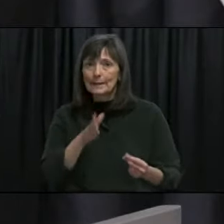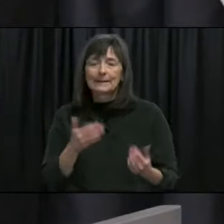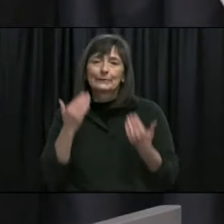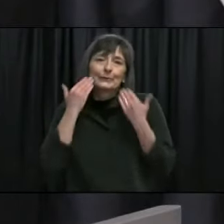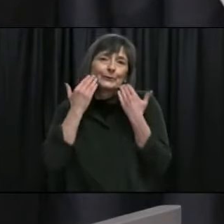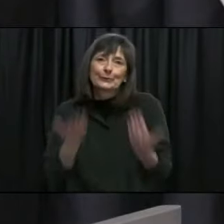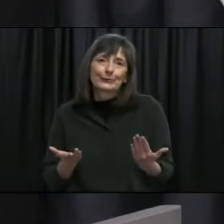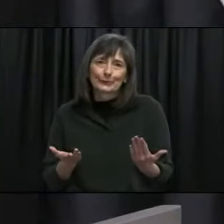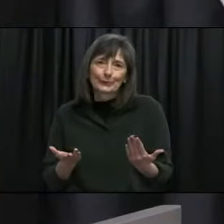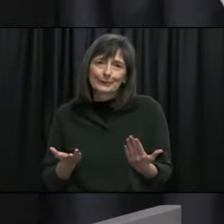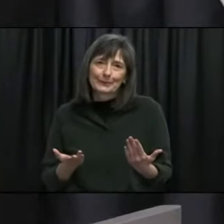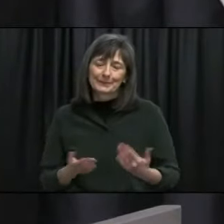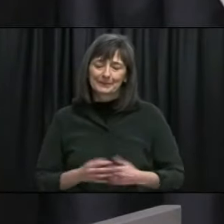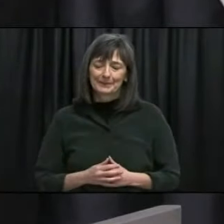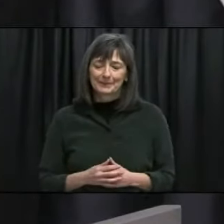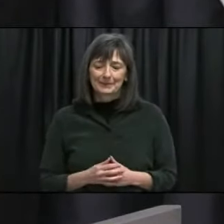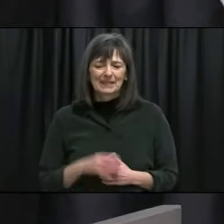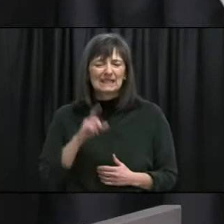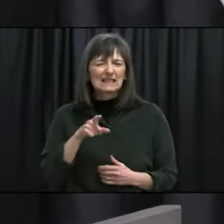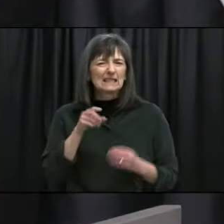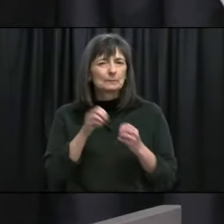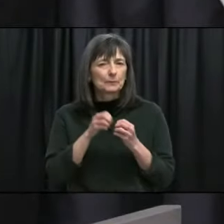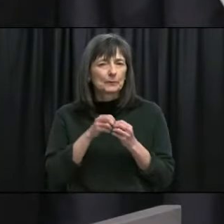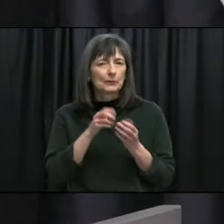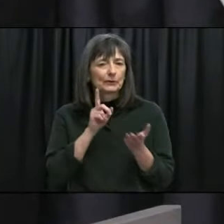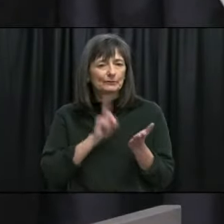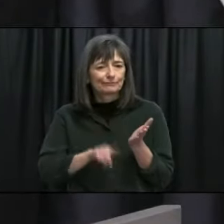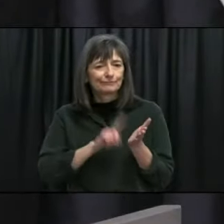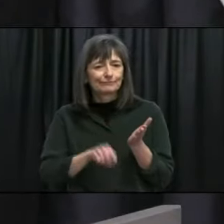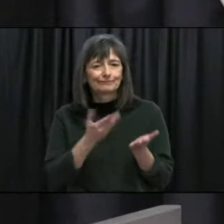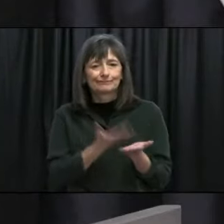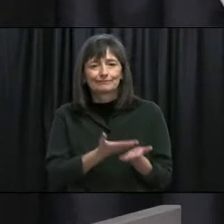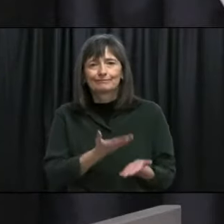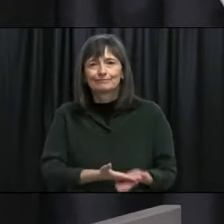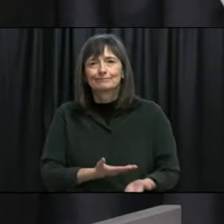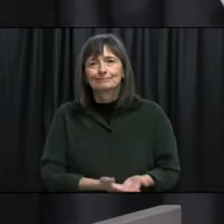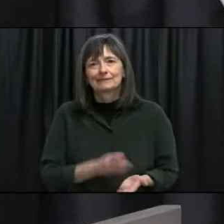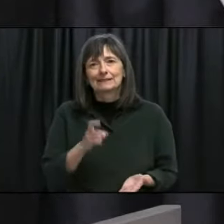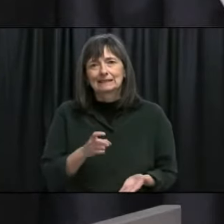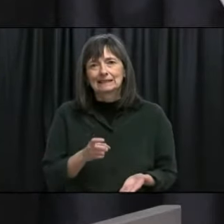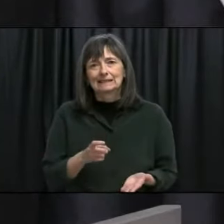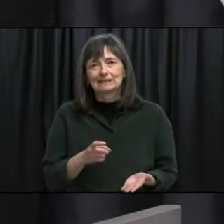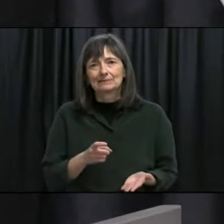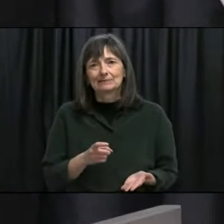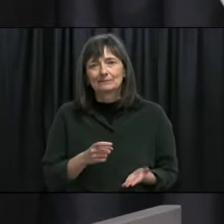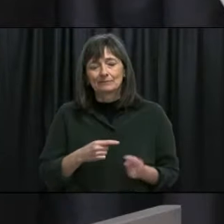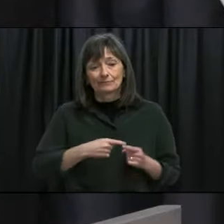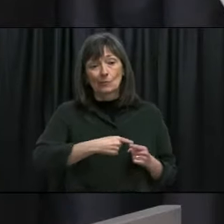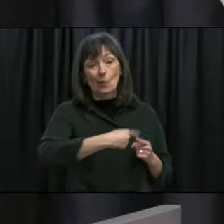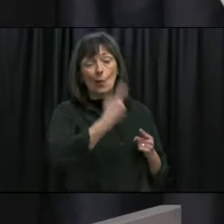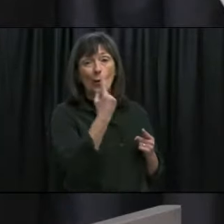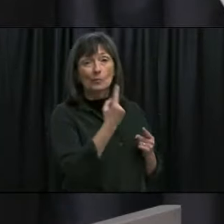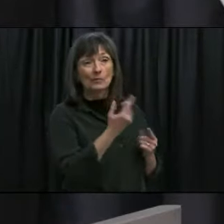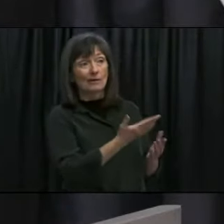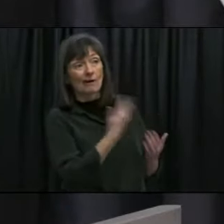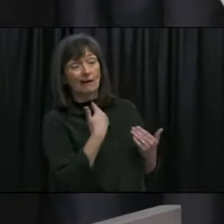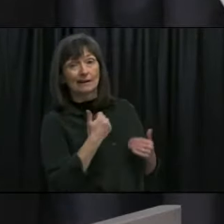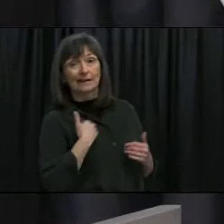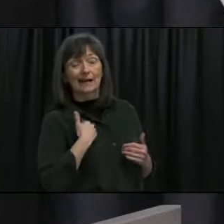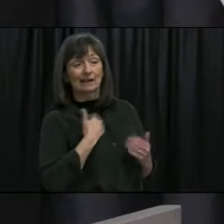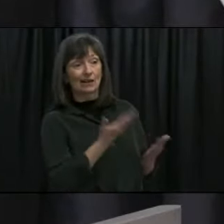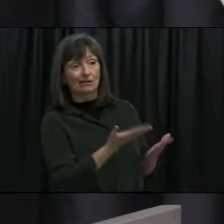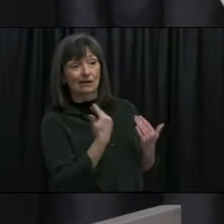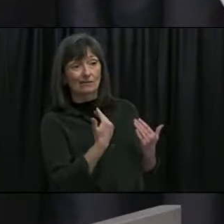and until we have a little bit more information about that I don't know that it would be really prudent to comment on